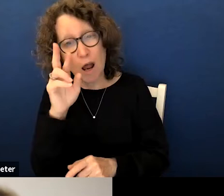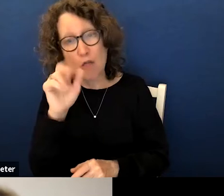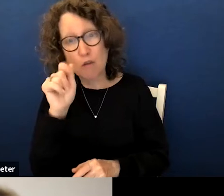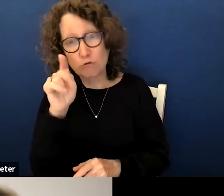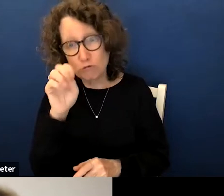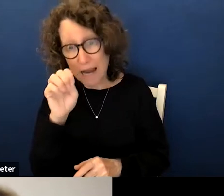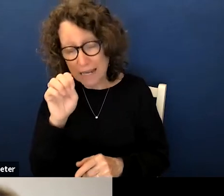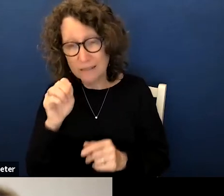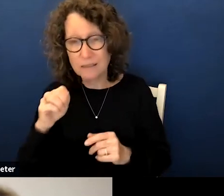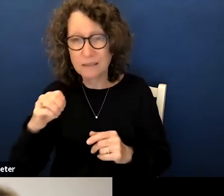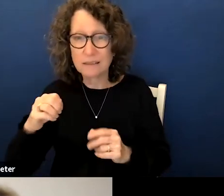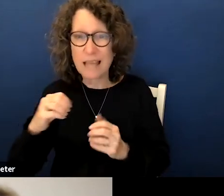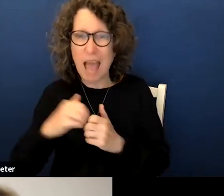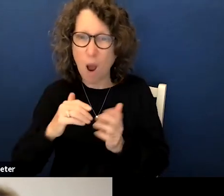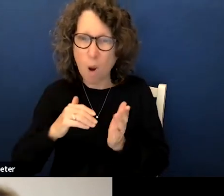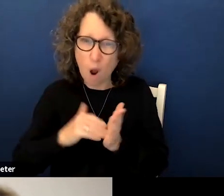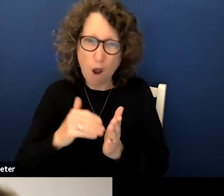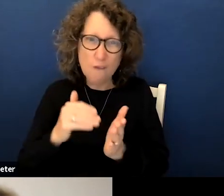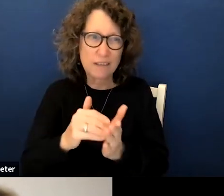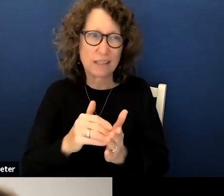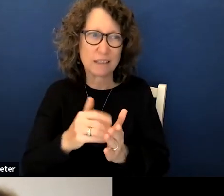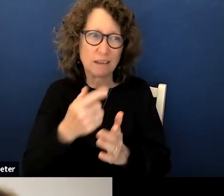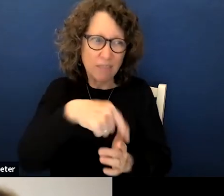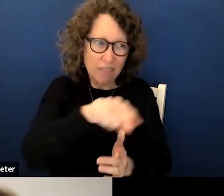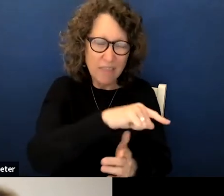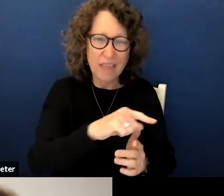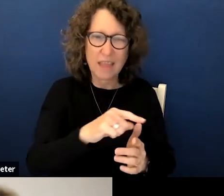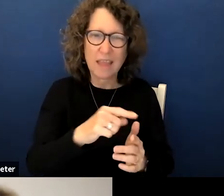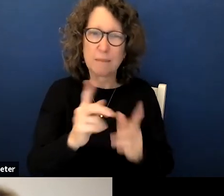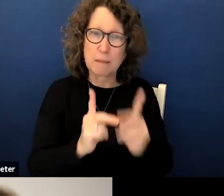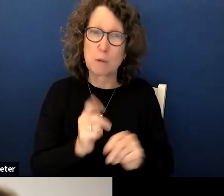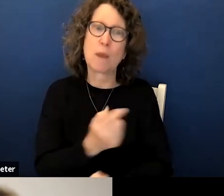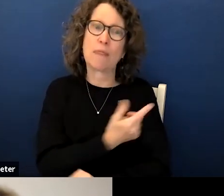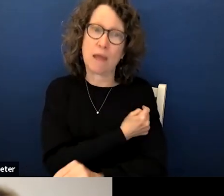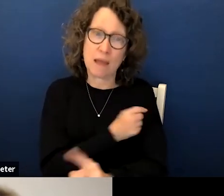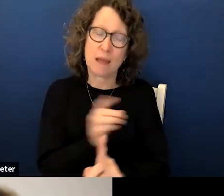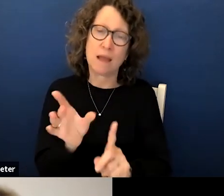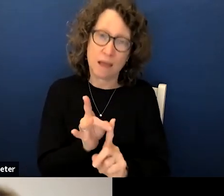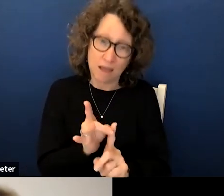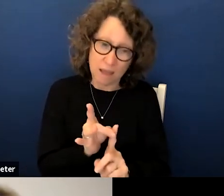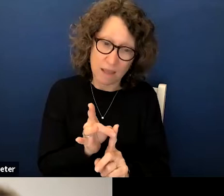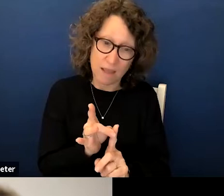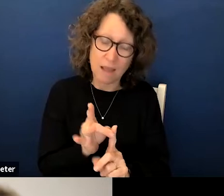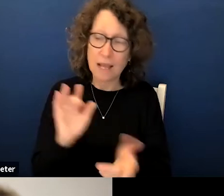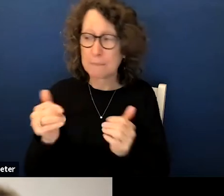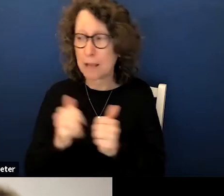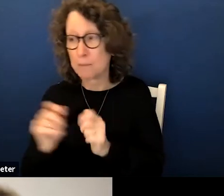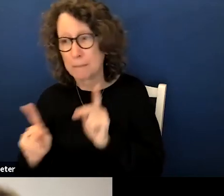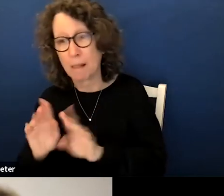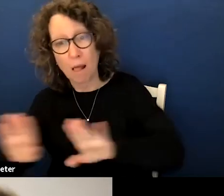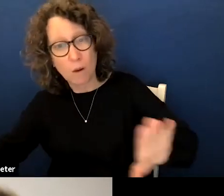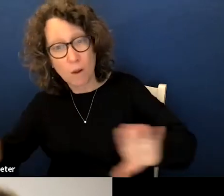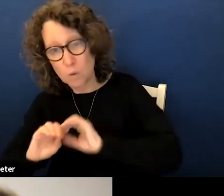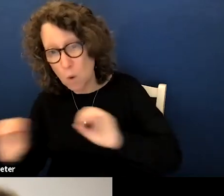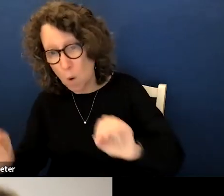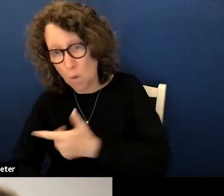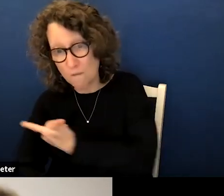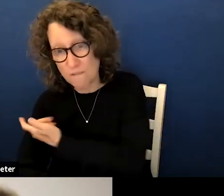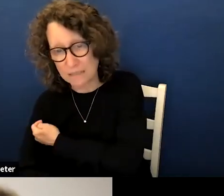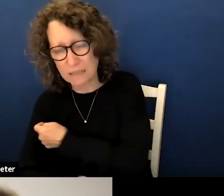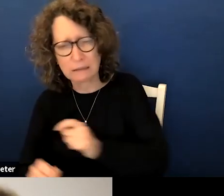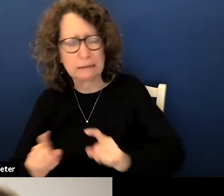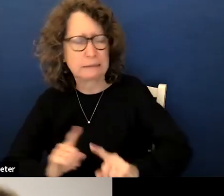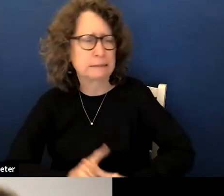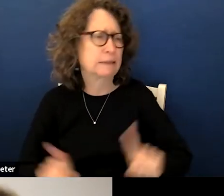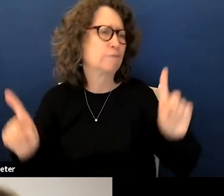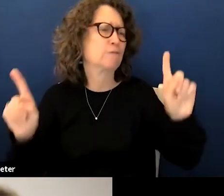the vaccinated contract COVID overall versus the unvaccinated is a whole different